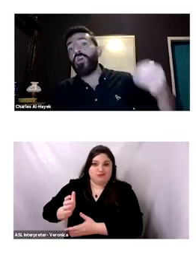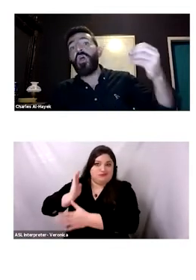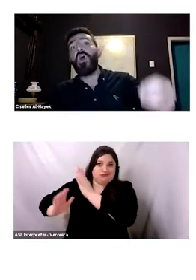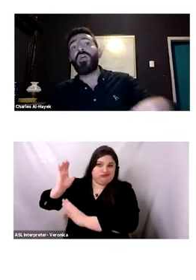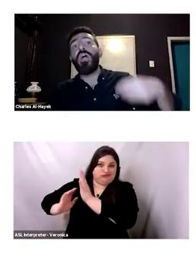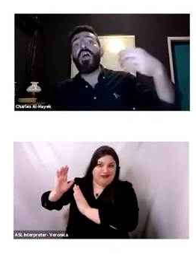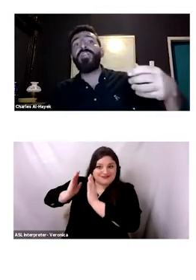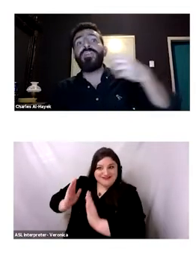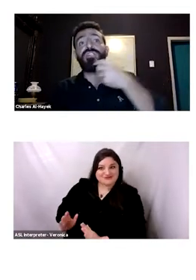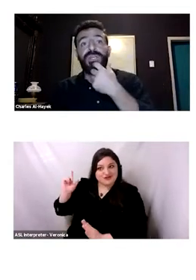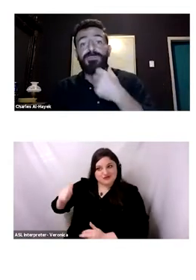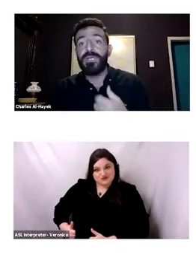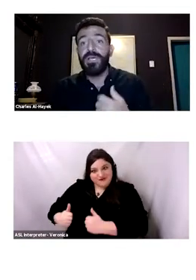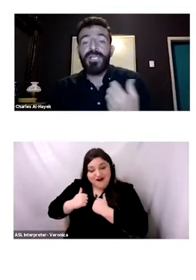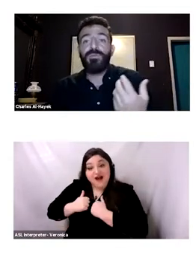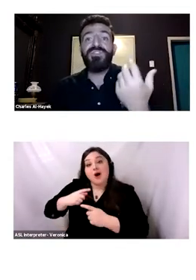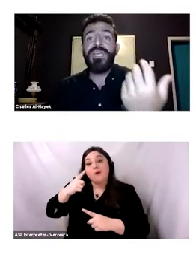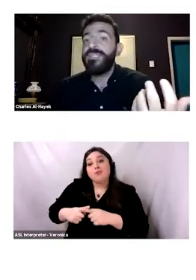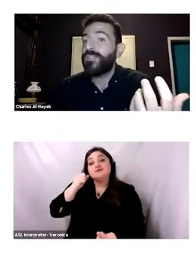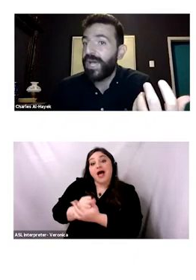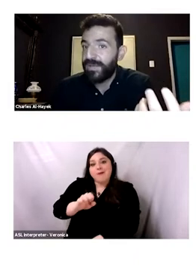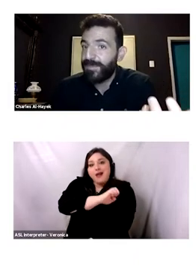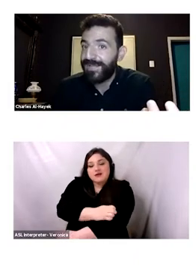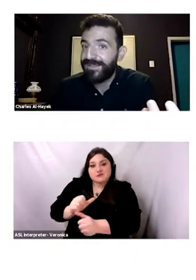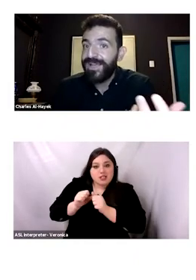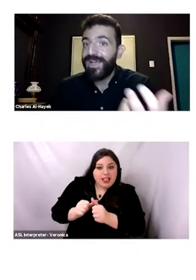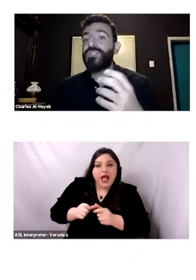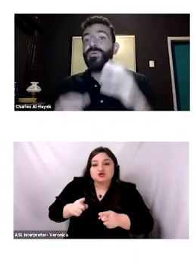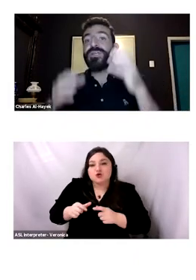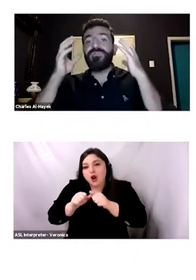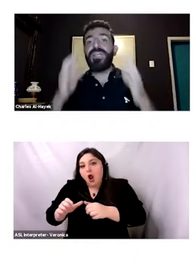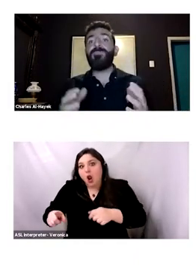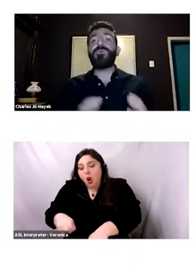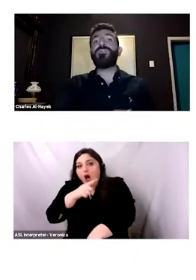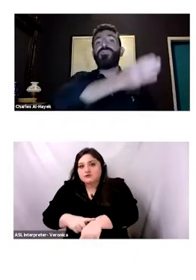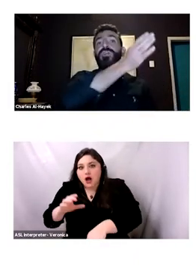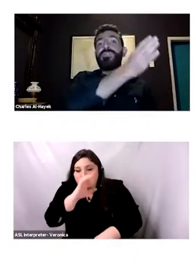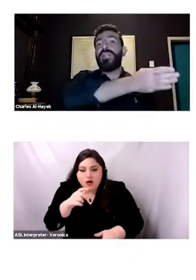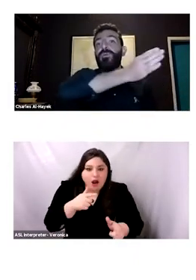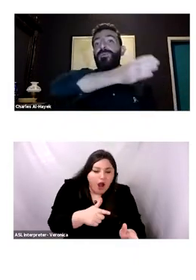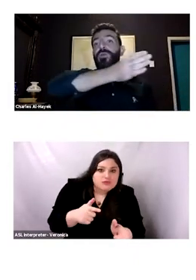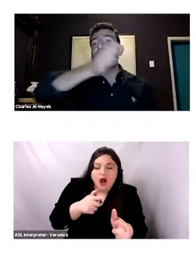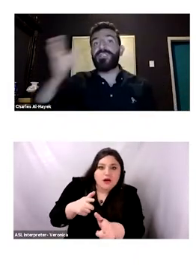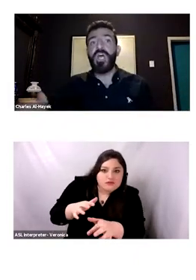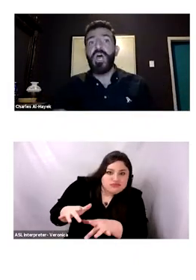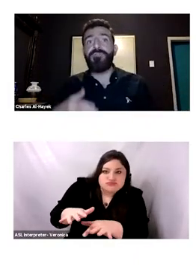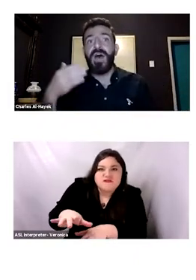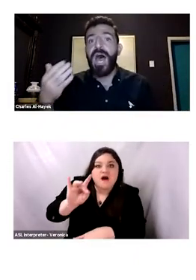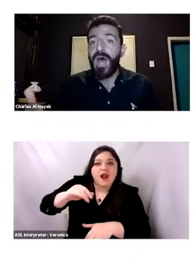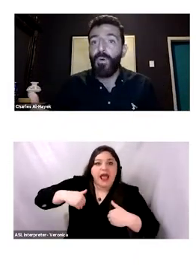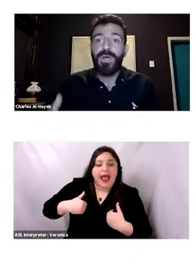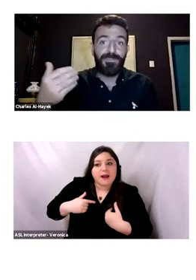long, long hunting trips, it was very easy to carry bread. And so, it's very important to understand the process